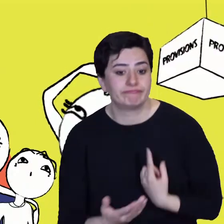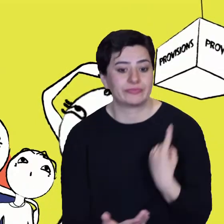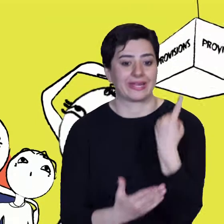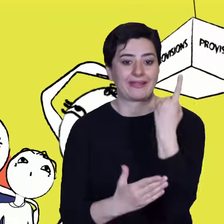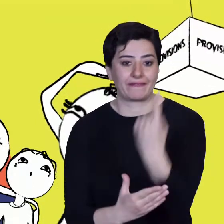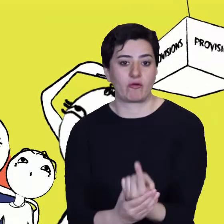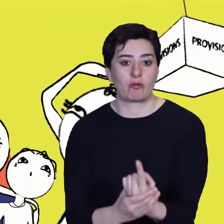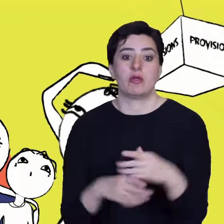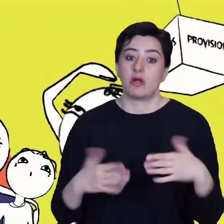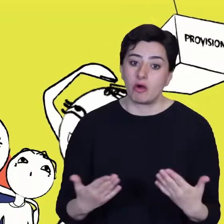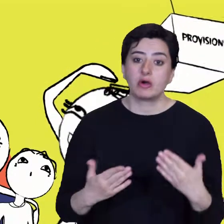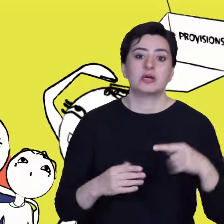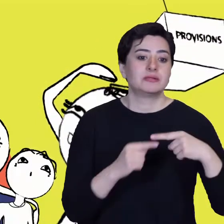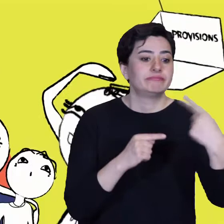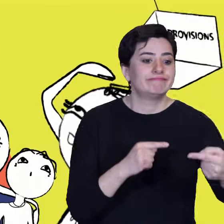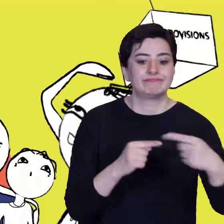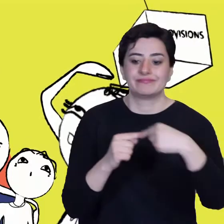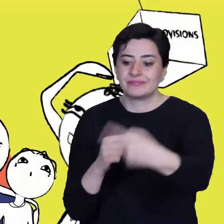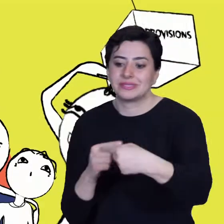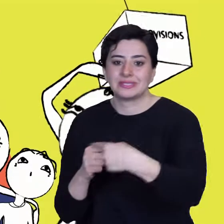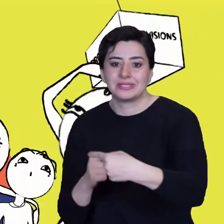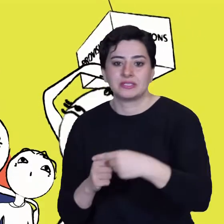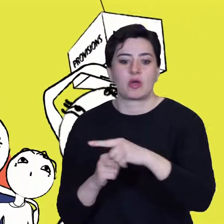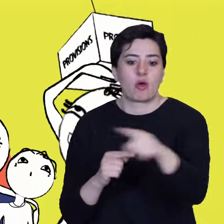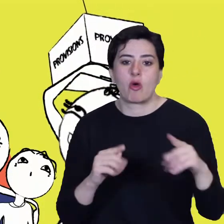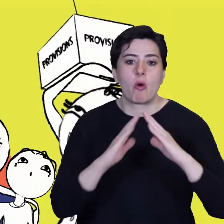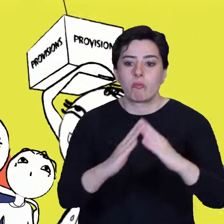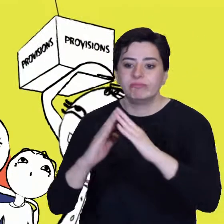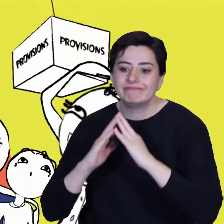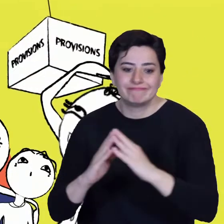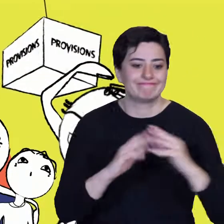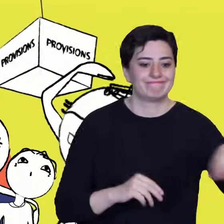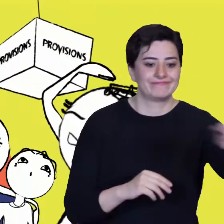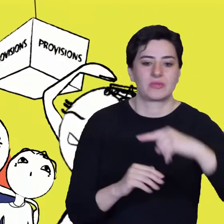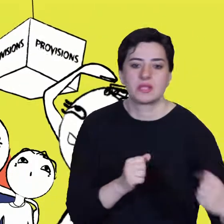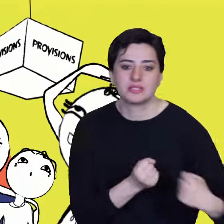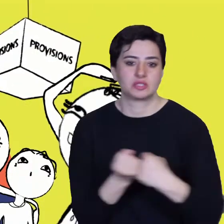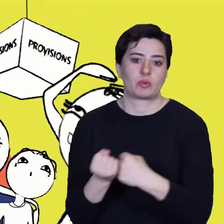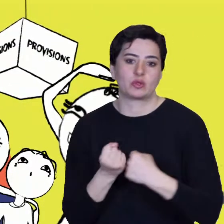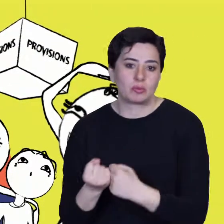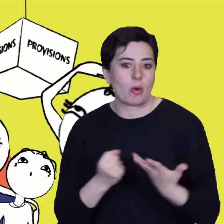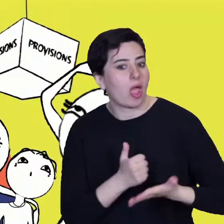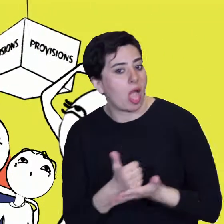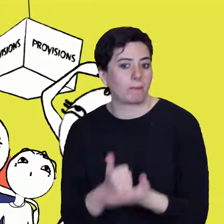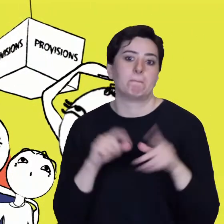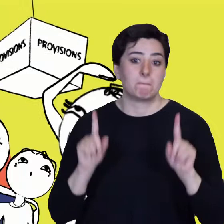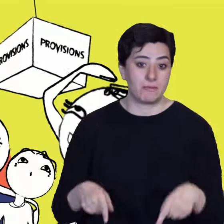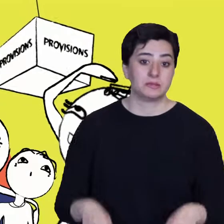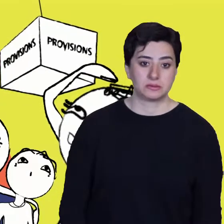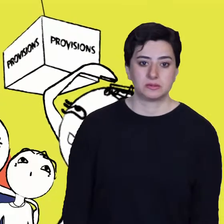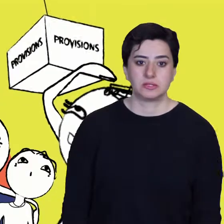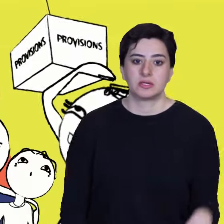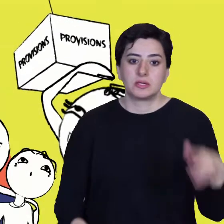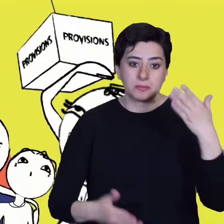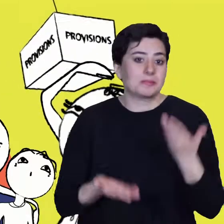countries. When this happens, we say that the community's capacity has been exceeded. Capacity